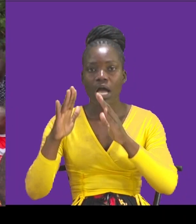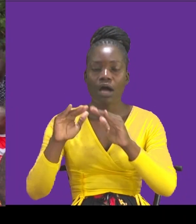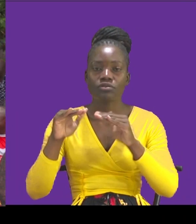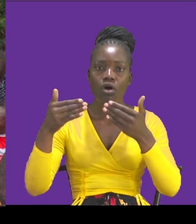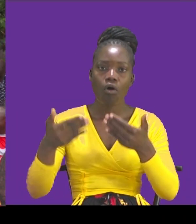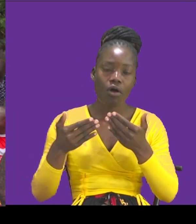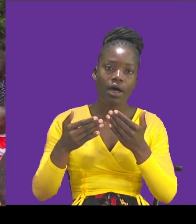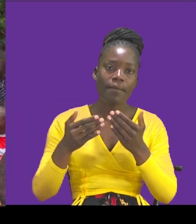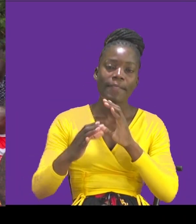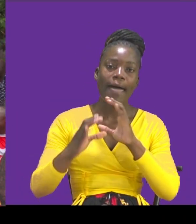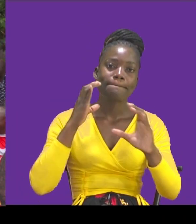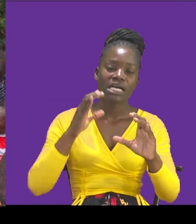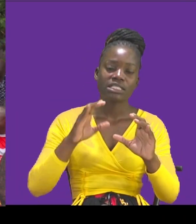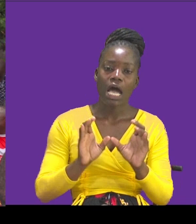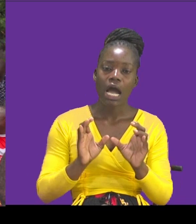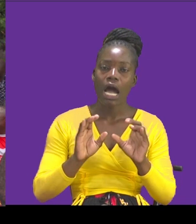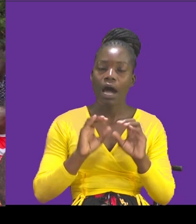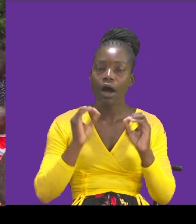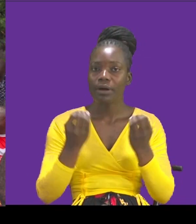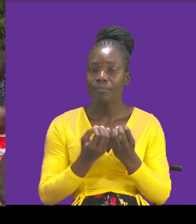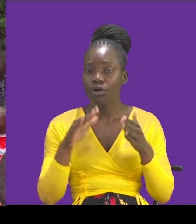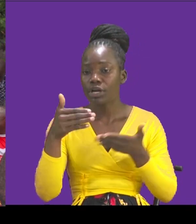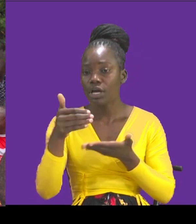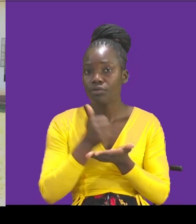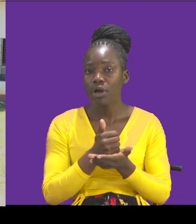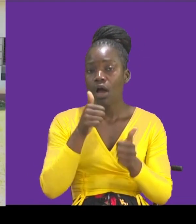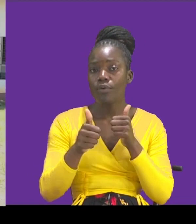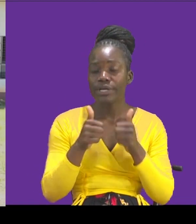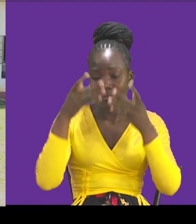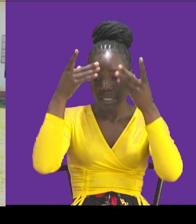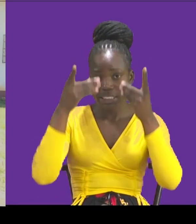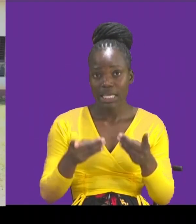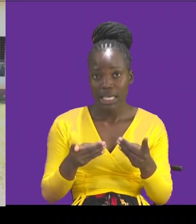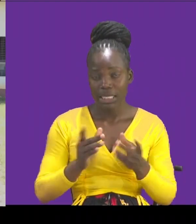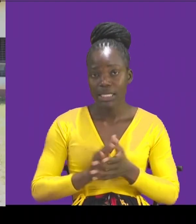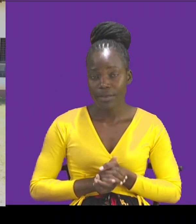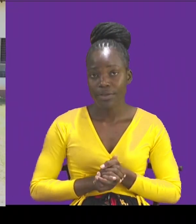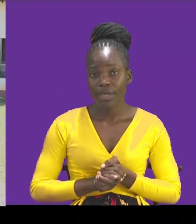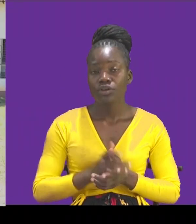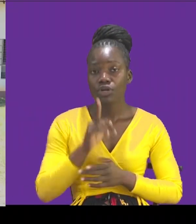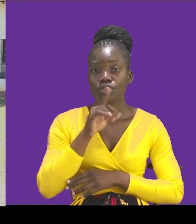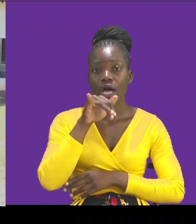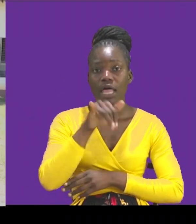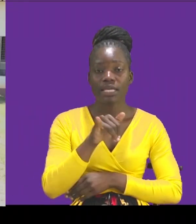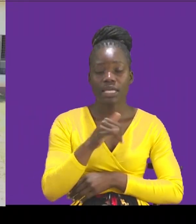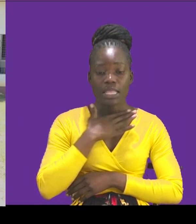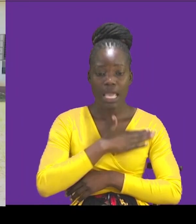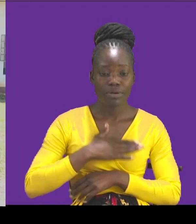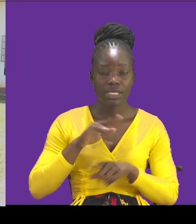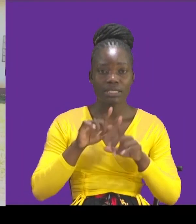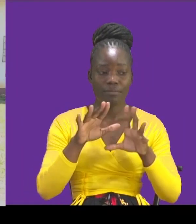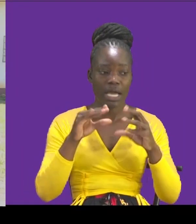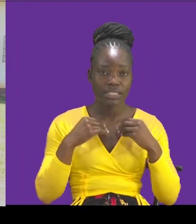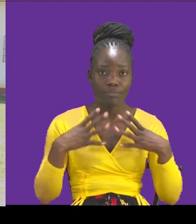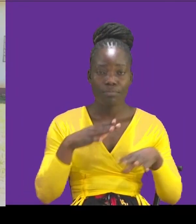company, be it an office that has decided to place ramps and make sure that they appreciate and accept these